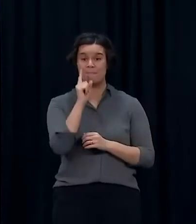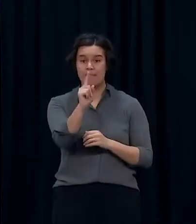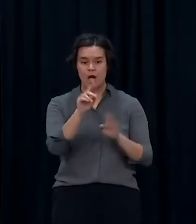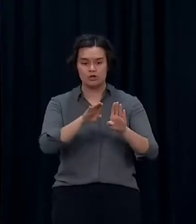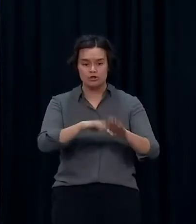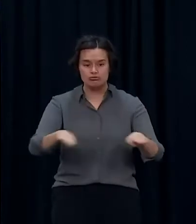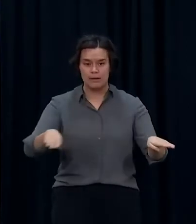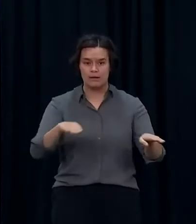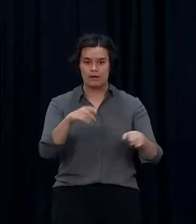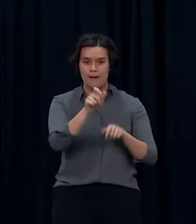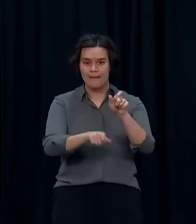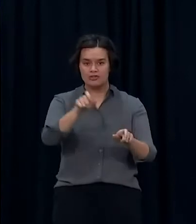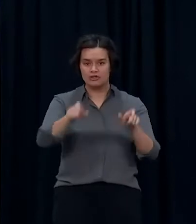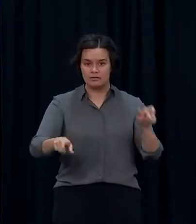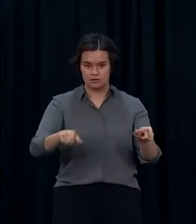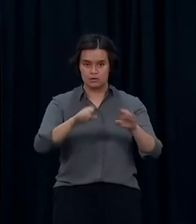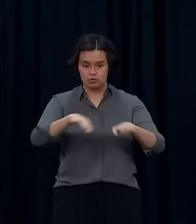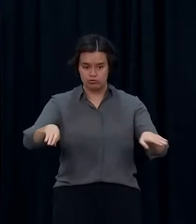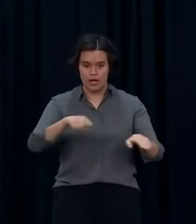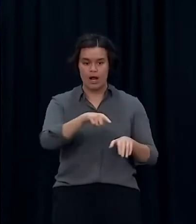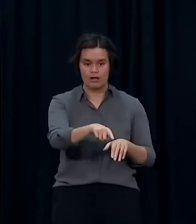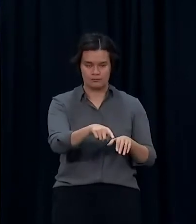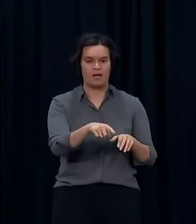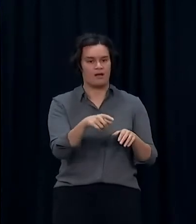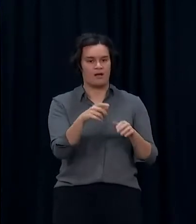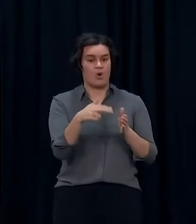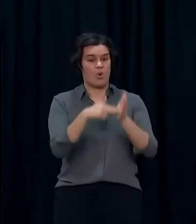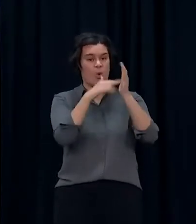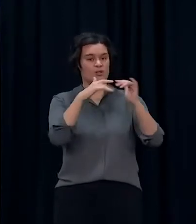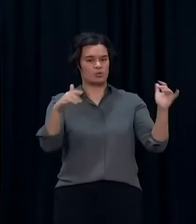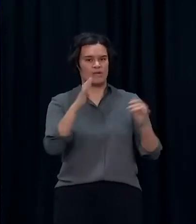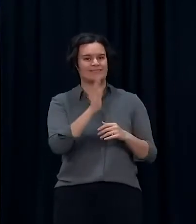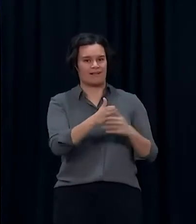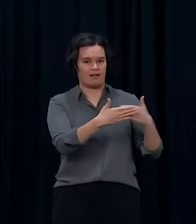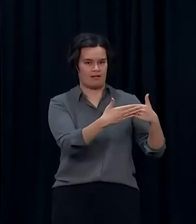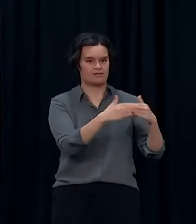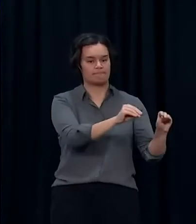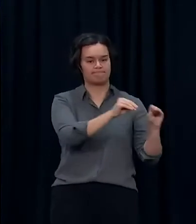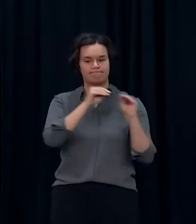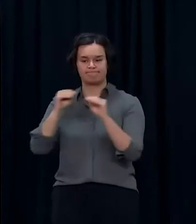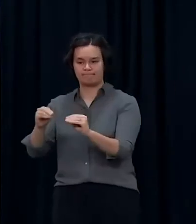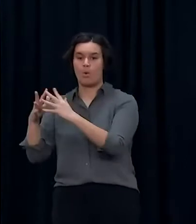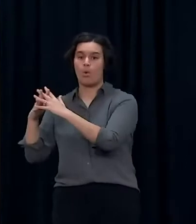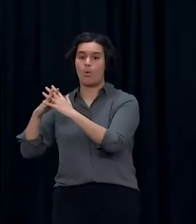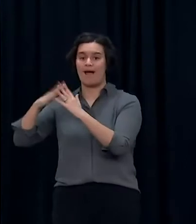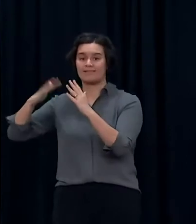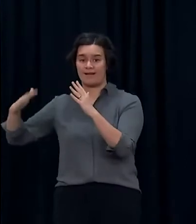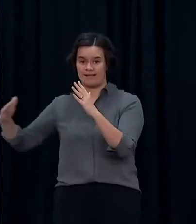diverted to Waitakere Hospital, which is the DHB's primary child health care site, until further notice.